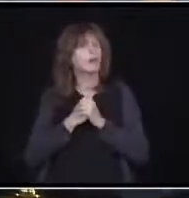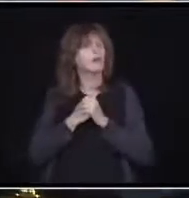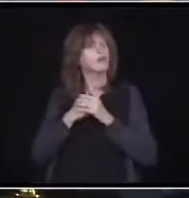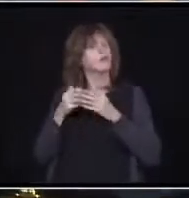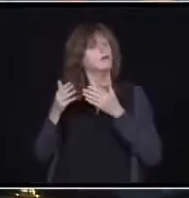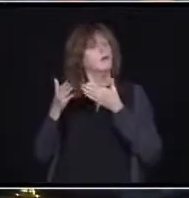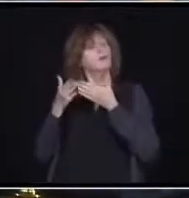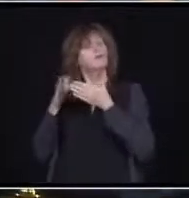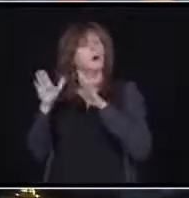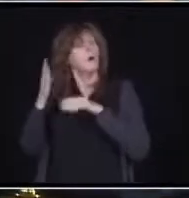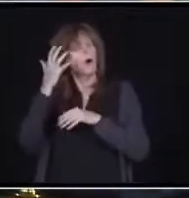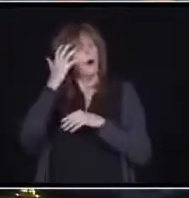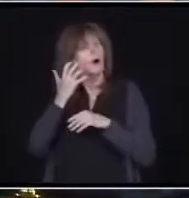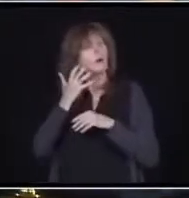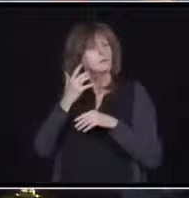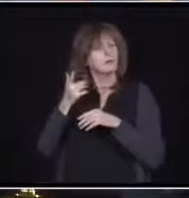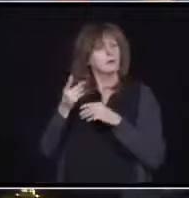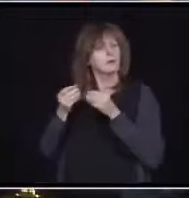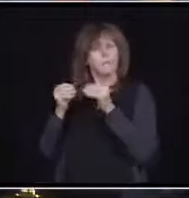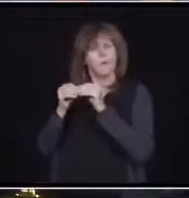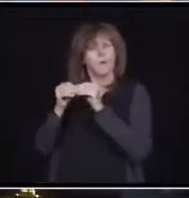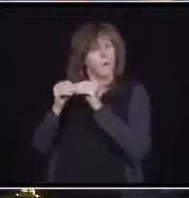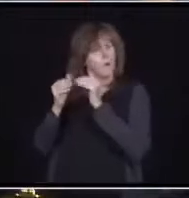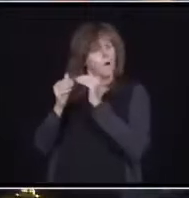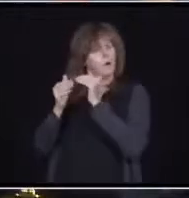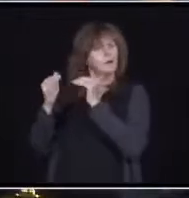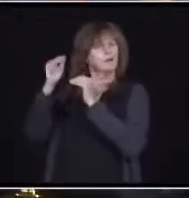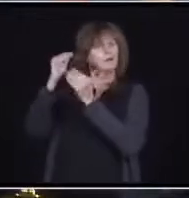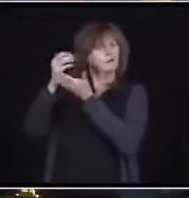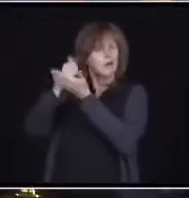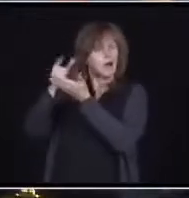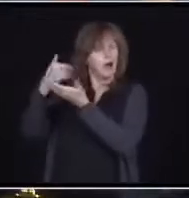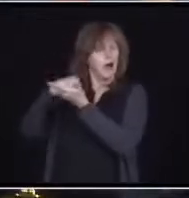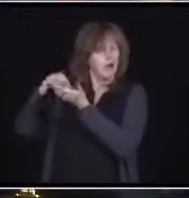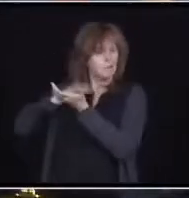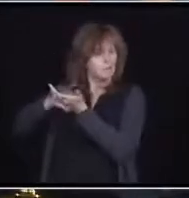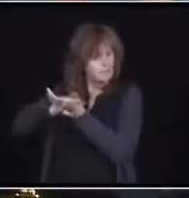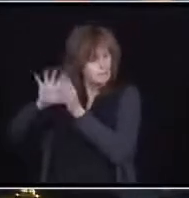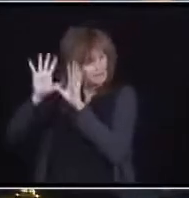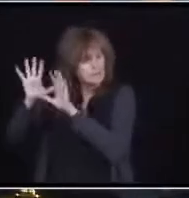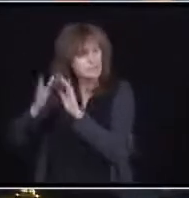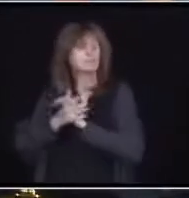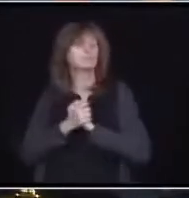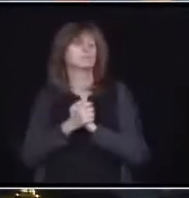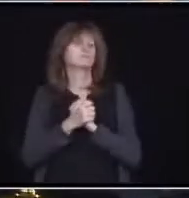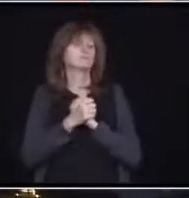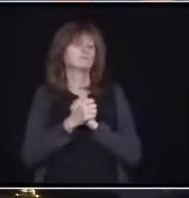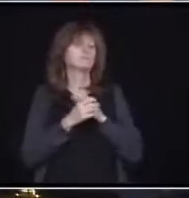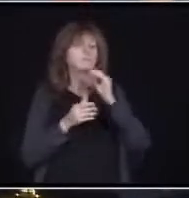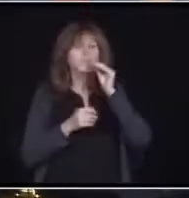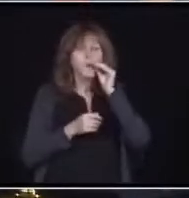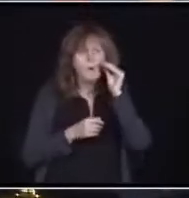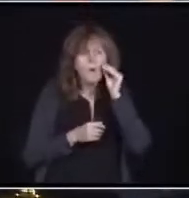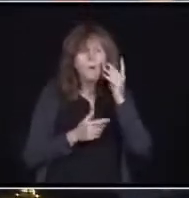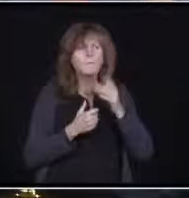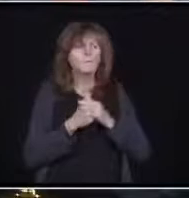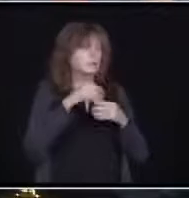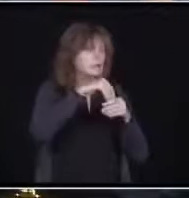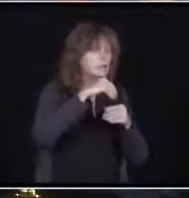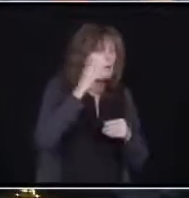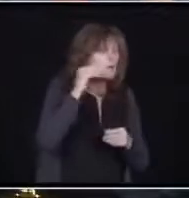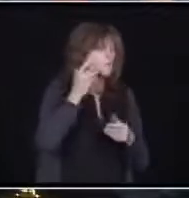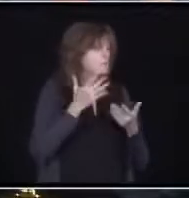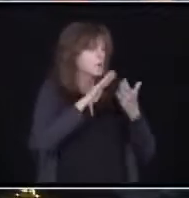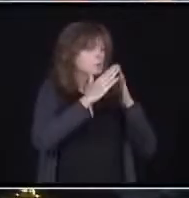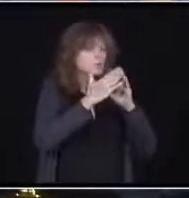to have higher salaries. They have some benefits as well. Home and community care, PSWs